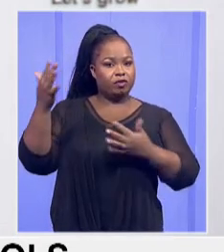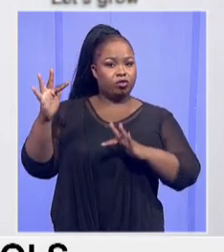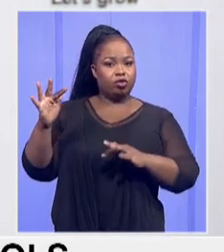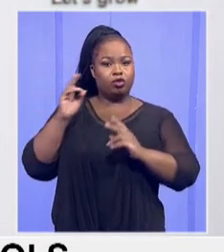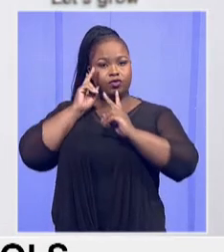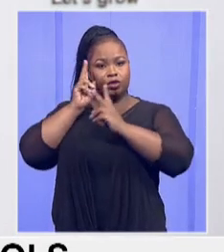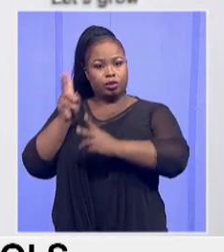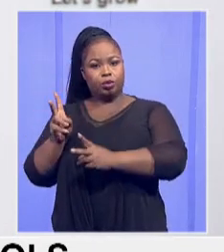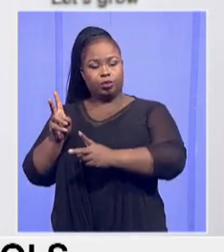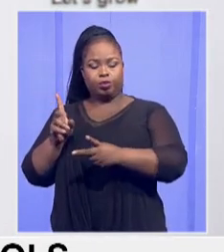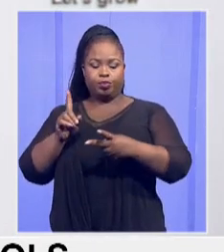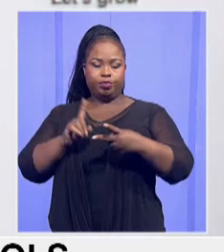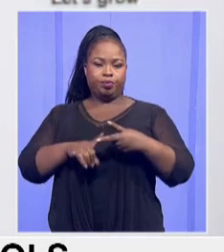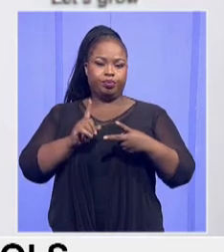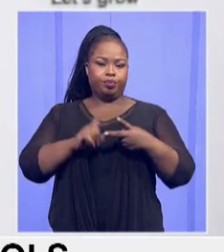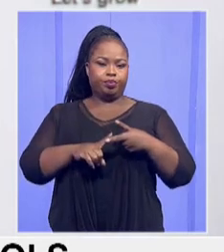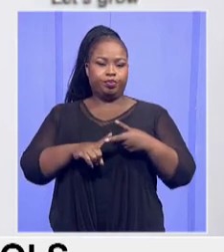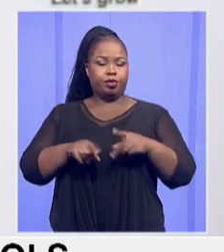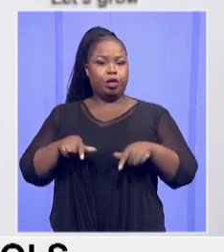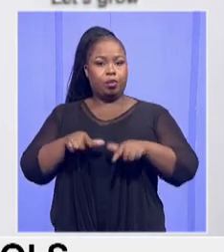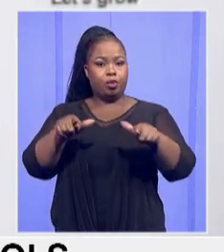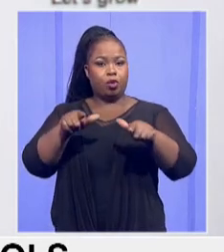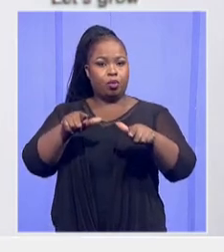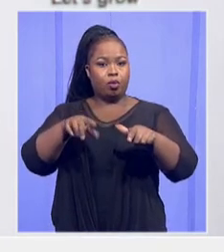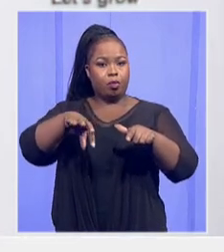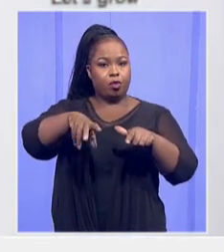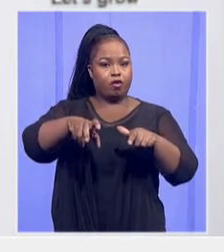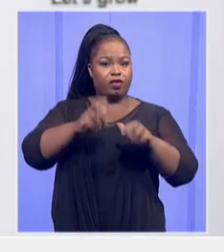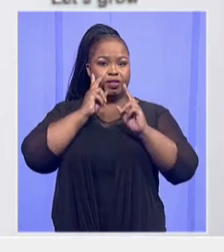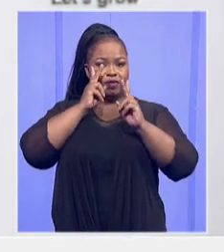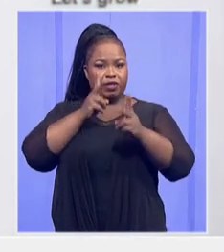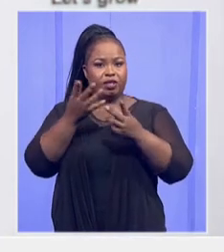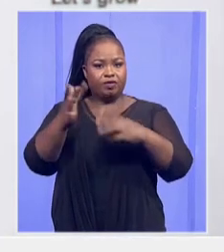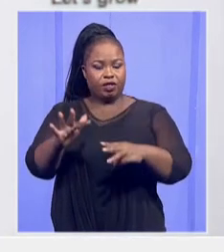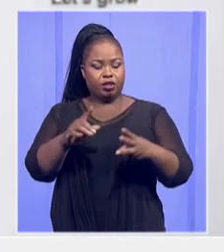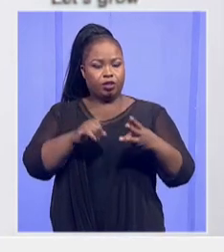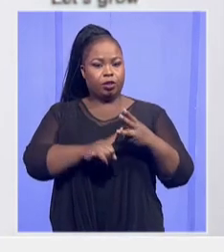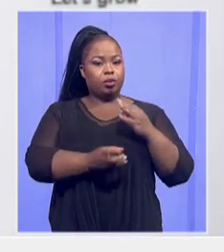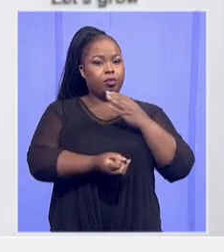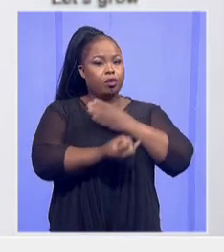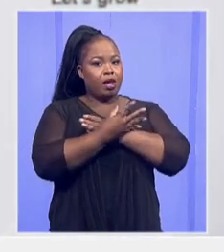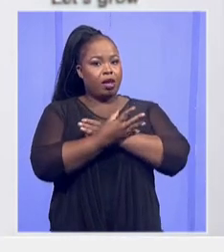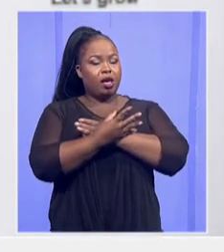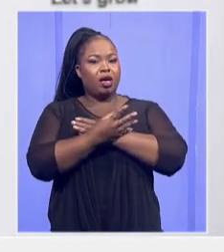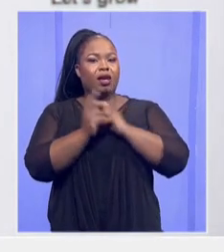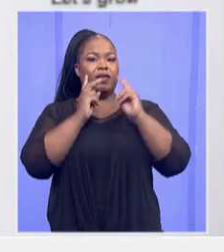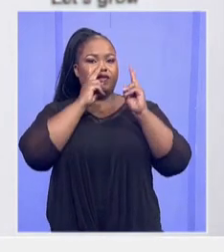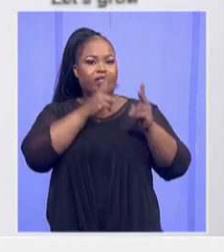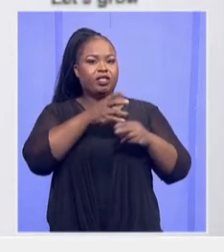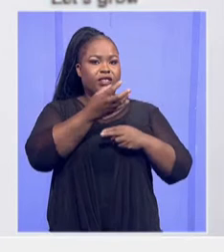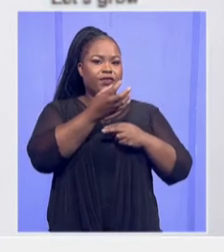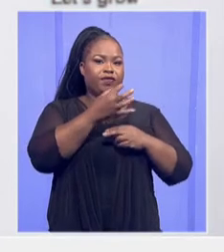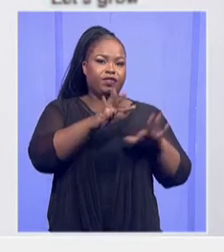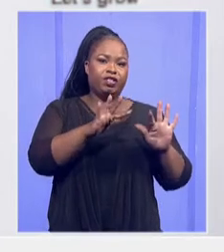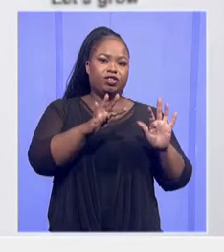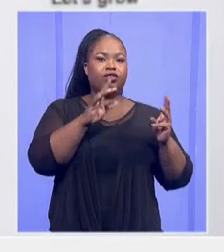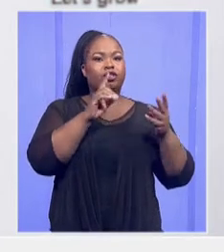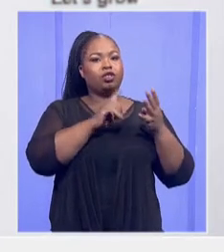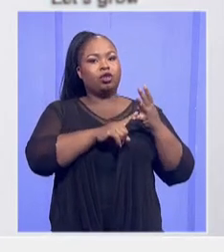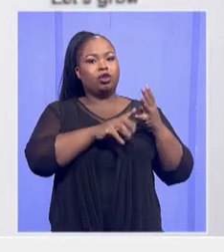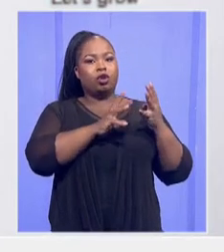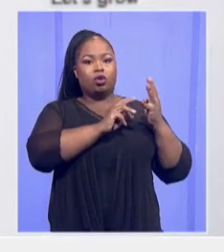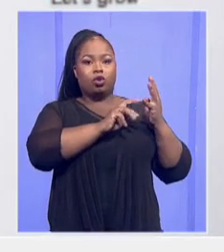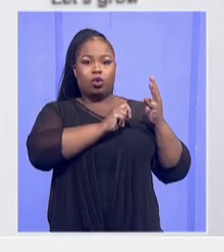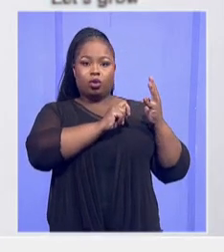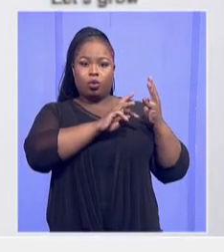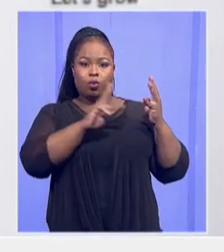Limpopo, Mpumalanga, and there are four provinces in the northwest. So they are remaining with the